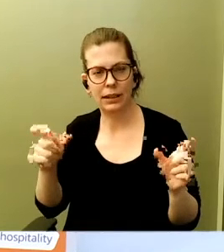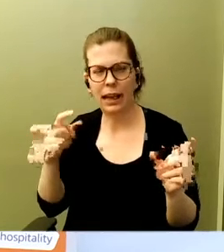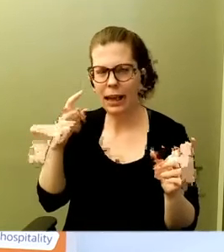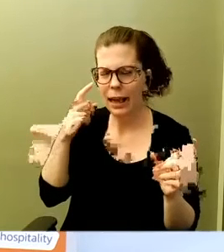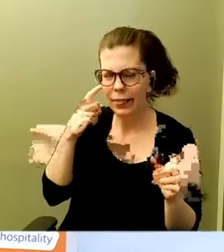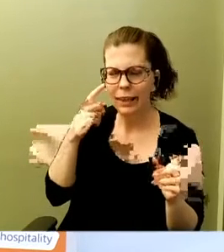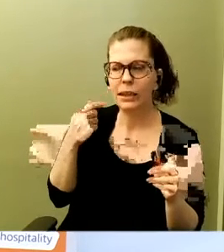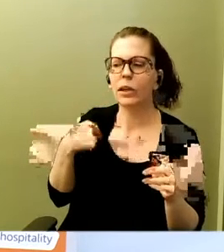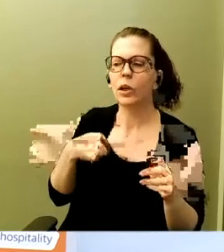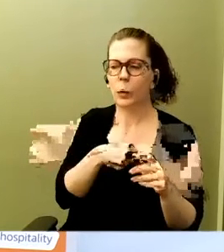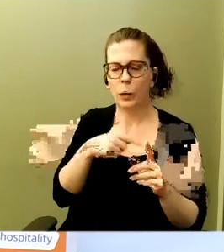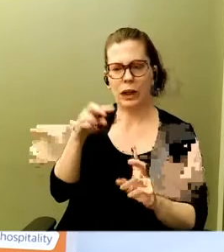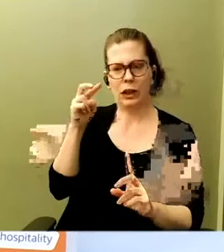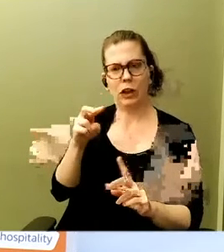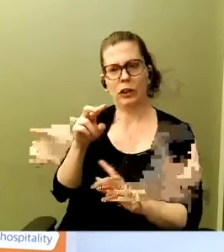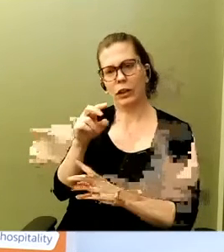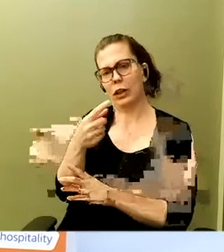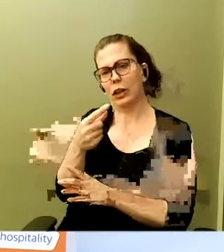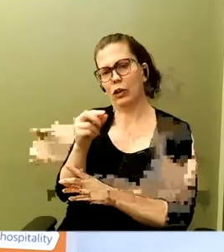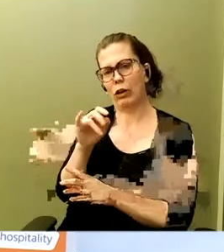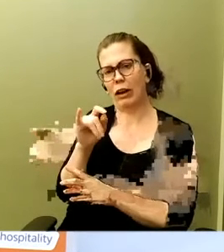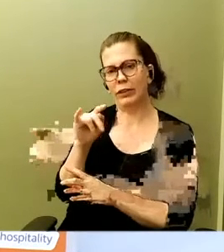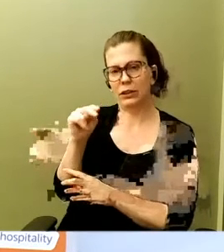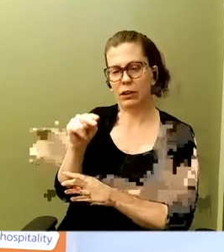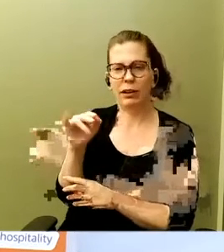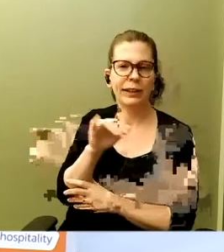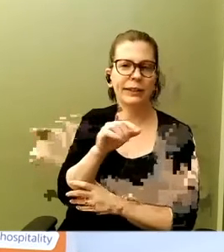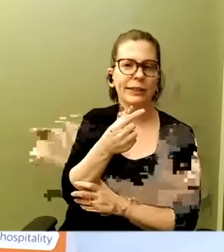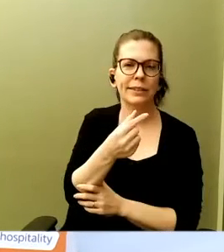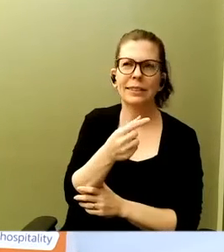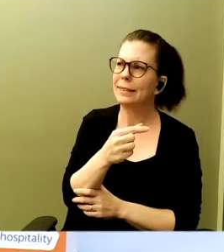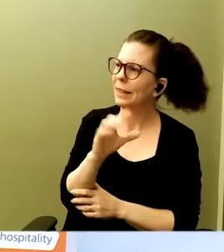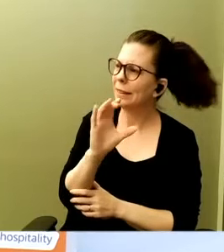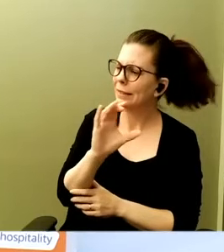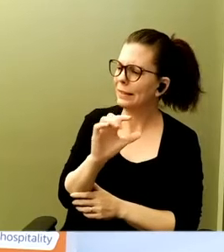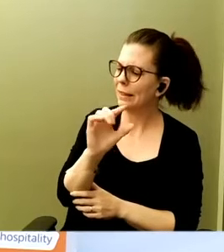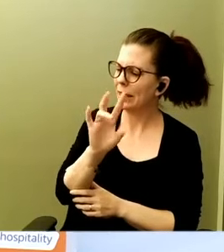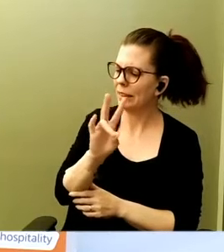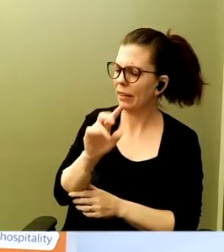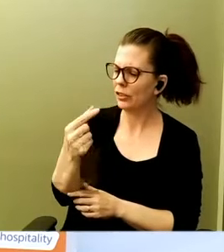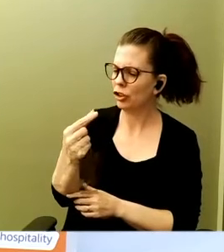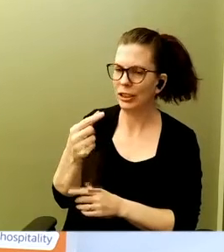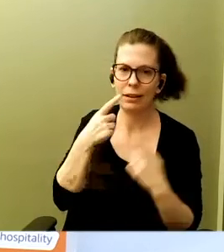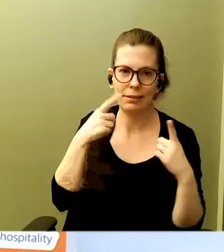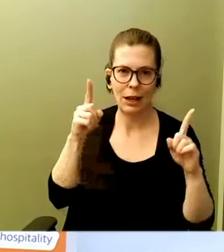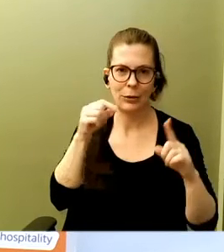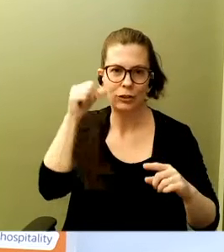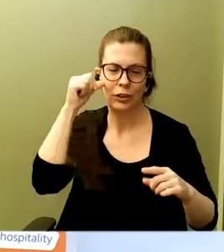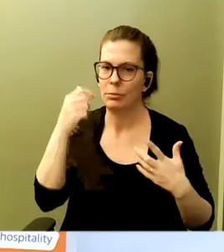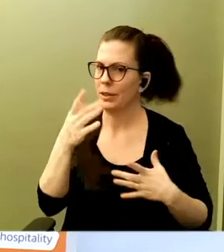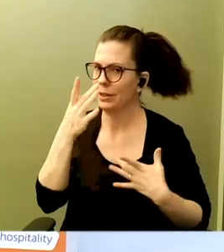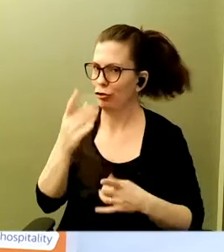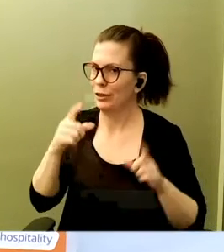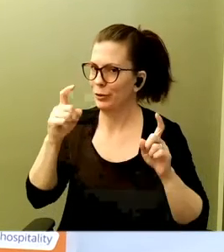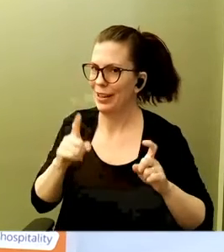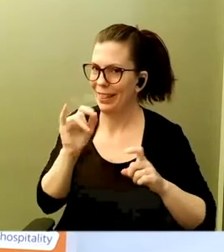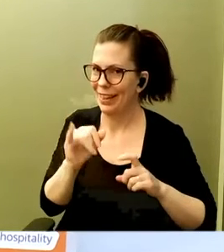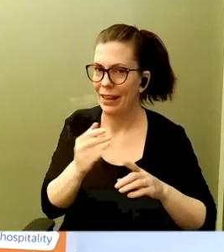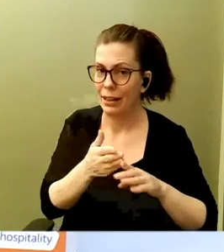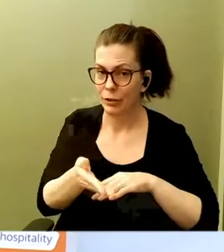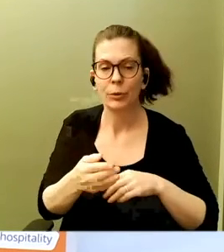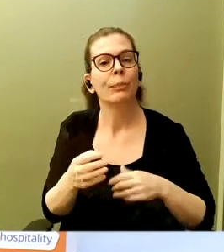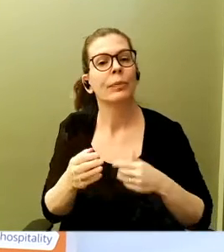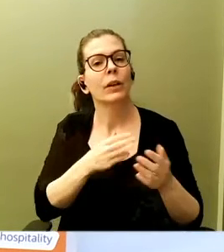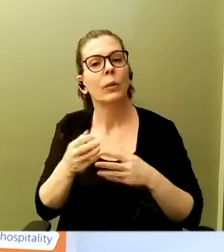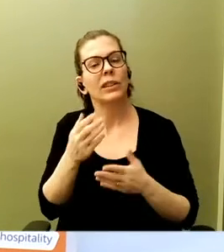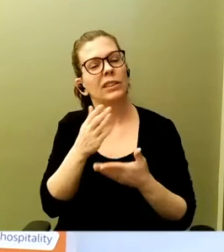Graviton, some of the, like the C7G, I think that was announced yesterday, should be an interesting thing to test out for that. So those are some of the